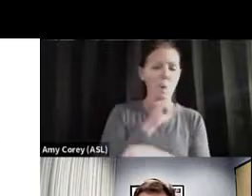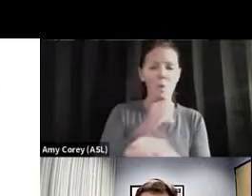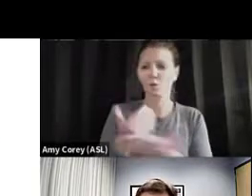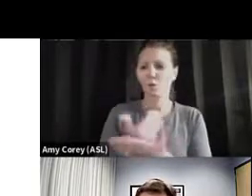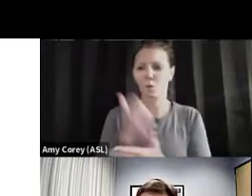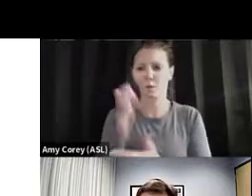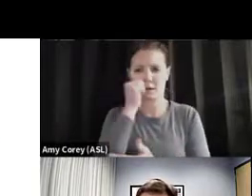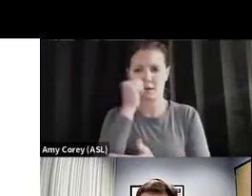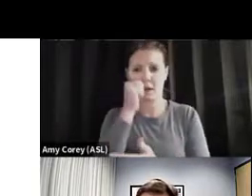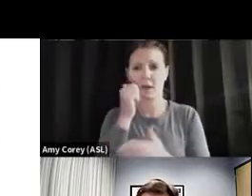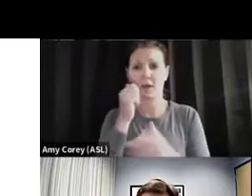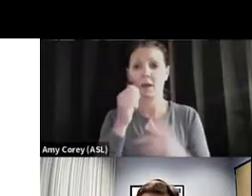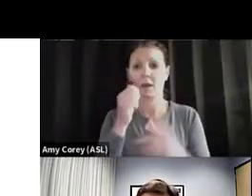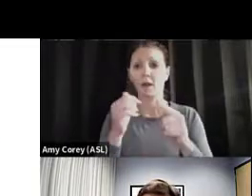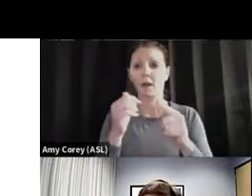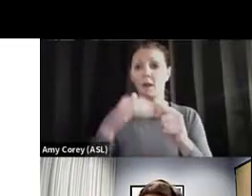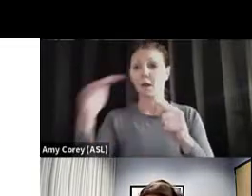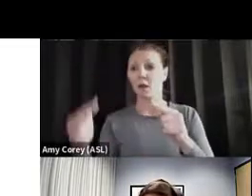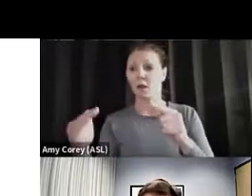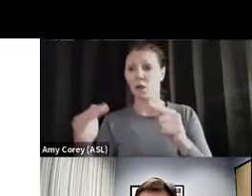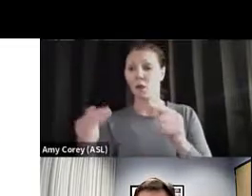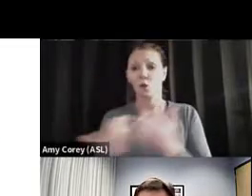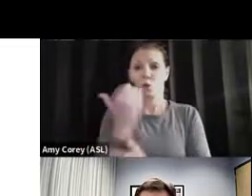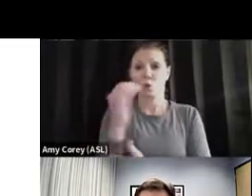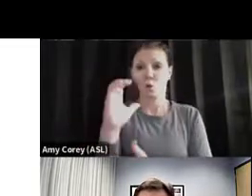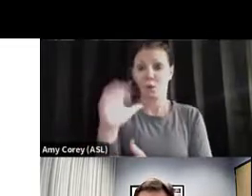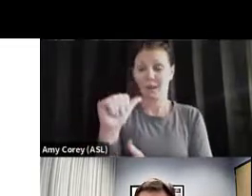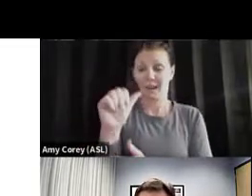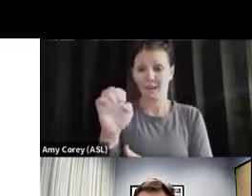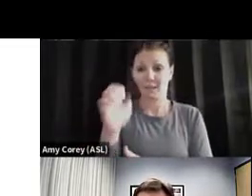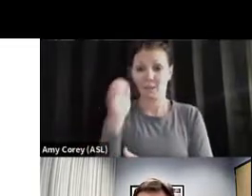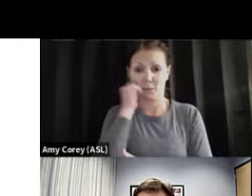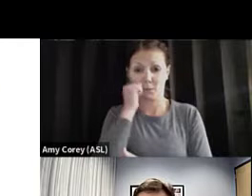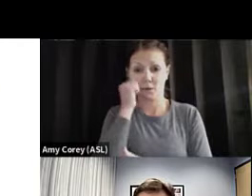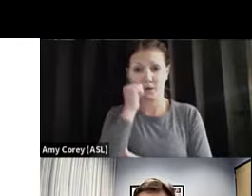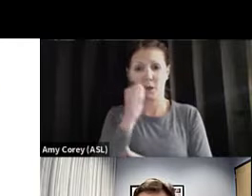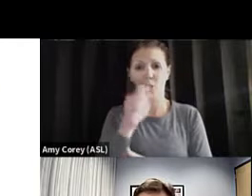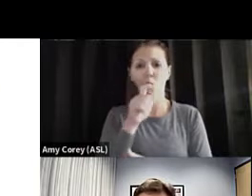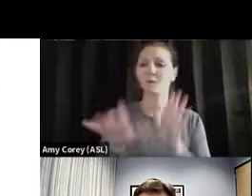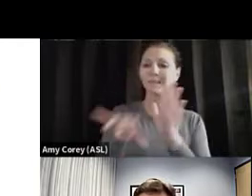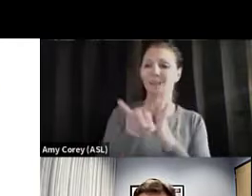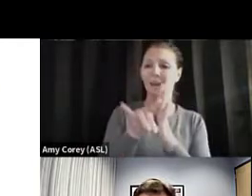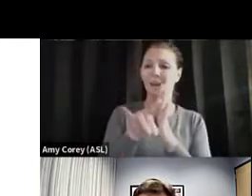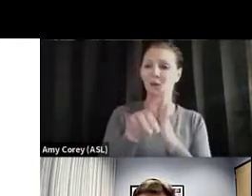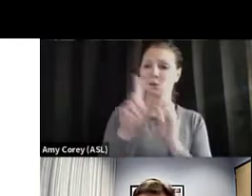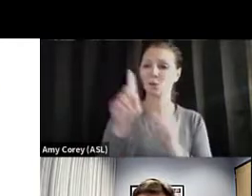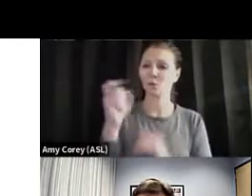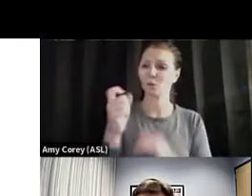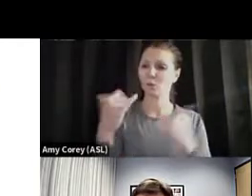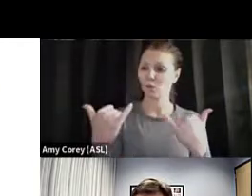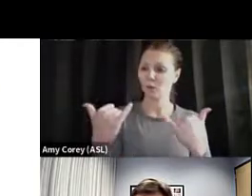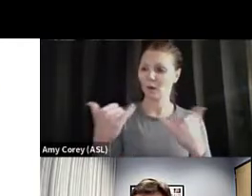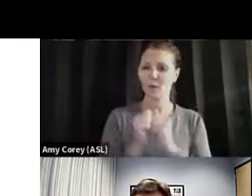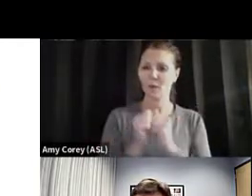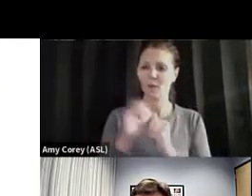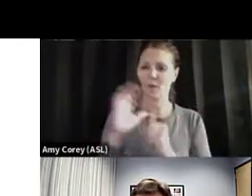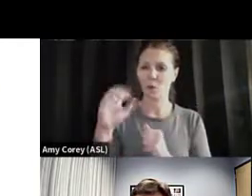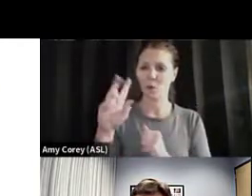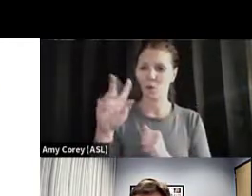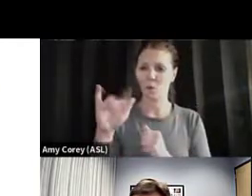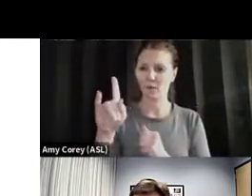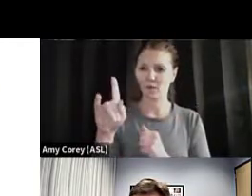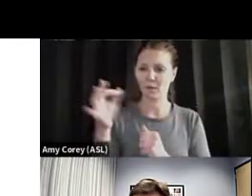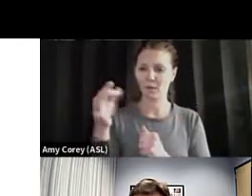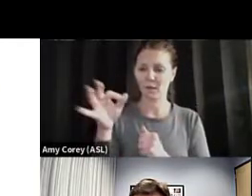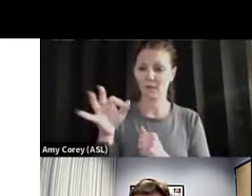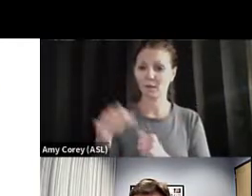cases per day. These are the people that are diagnosed today with COVID-19. And let me walk you through this again. On the bottom part, you